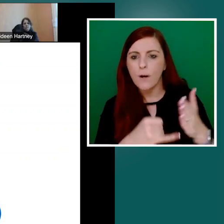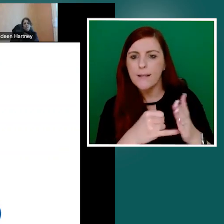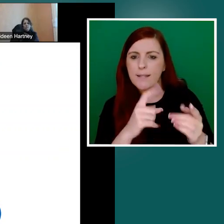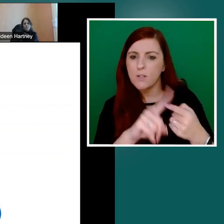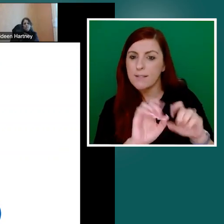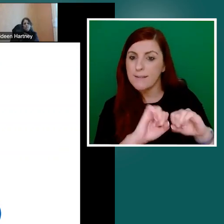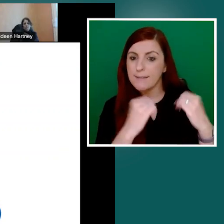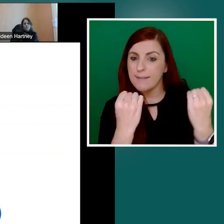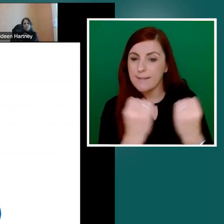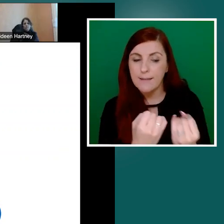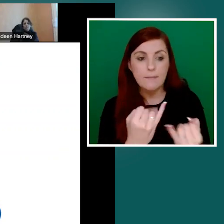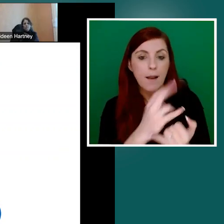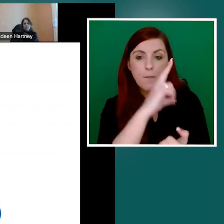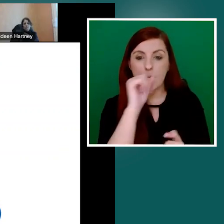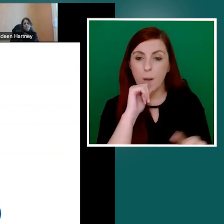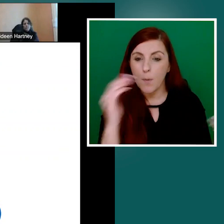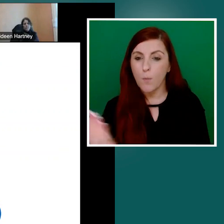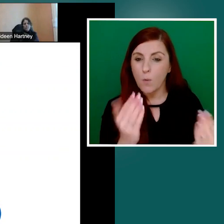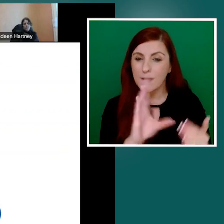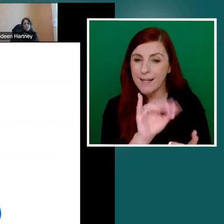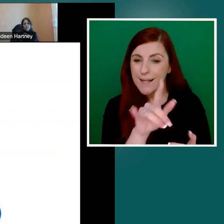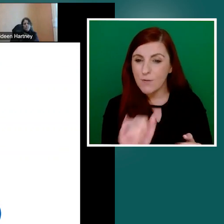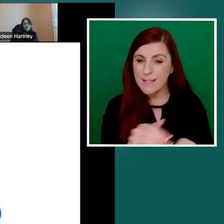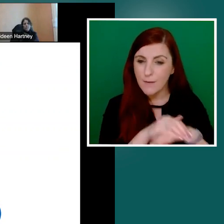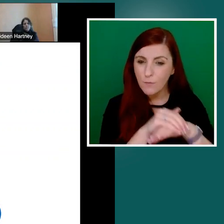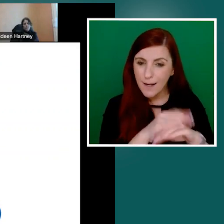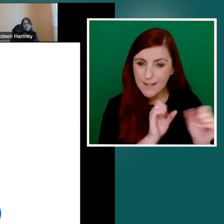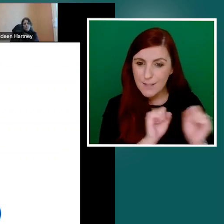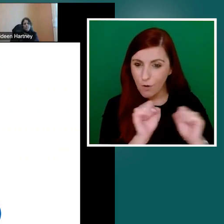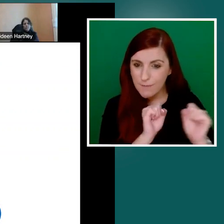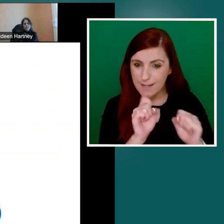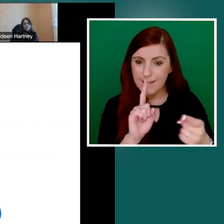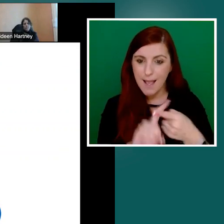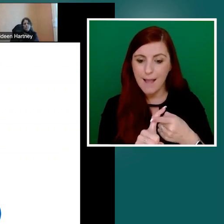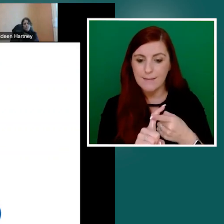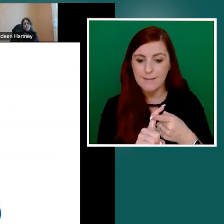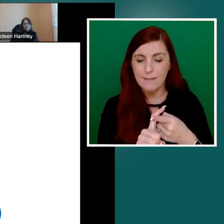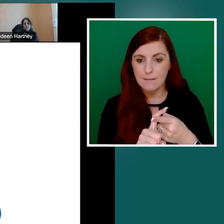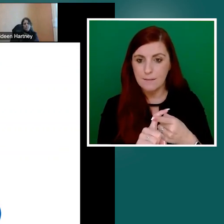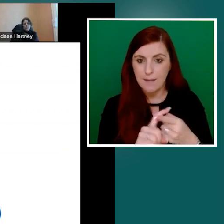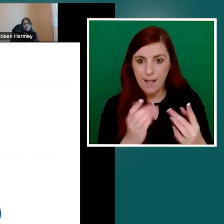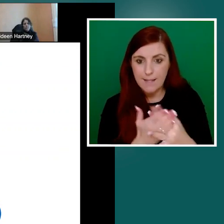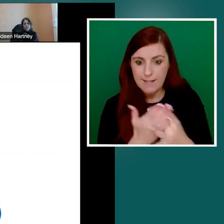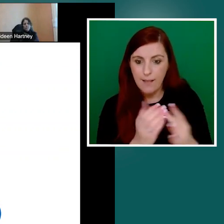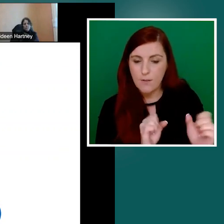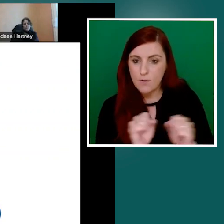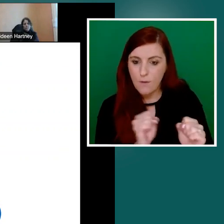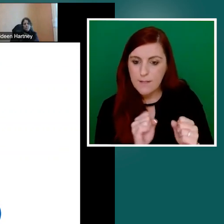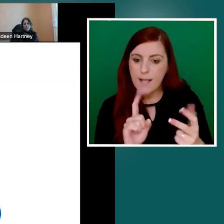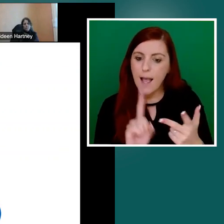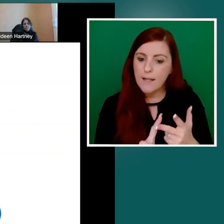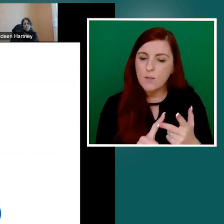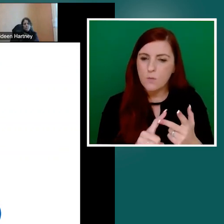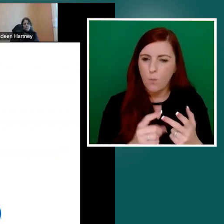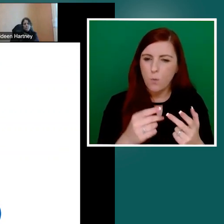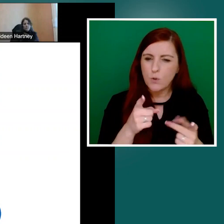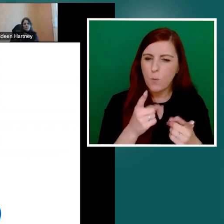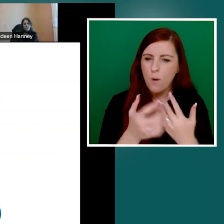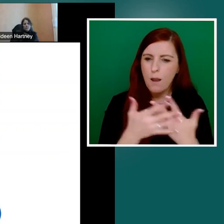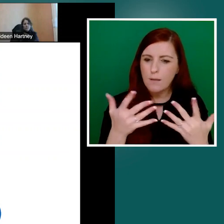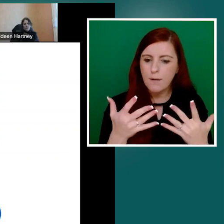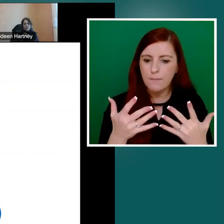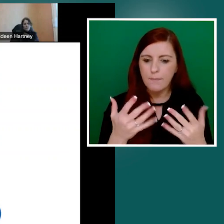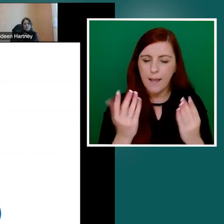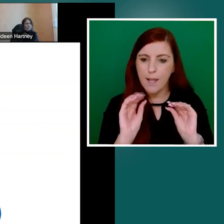promoting literacy friendly services and our plain English service. And we also undertake a range of